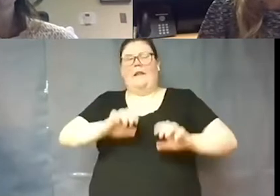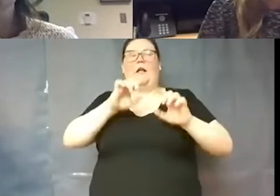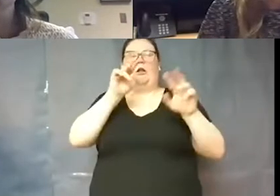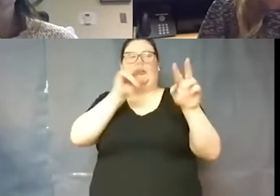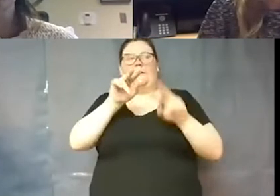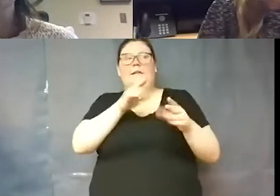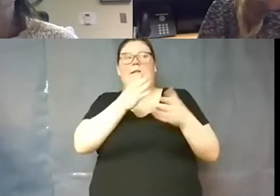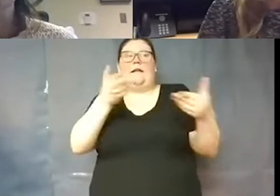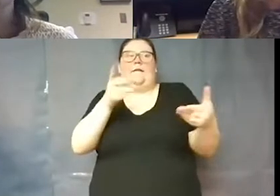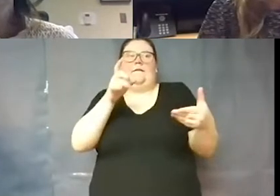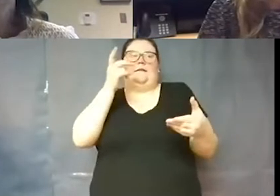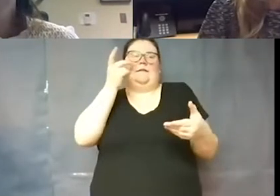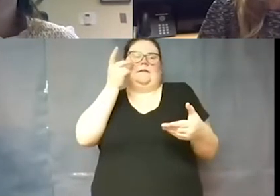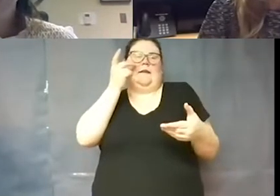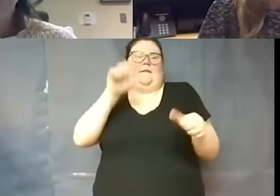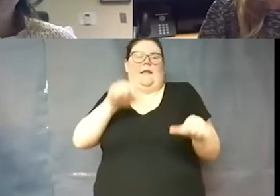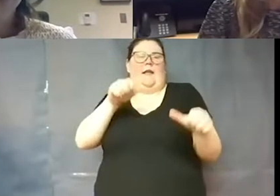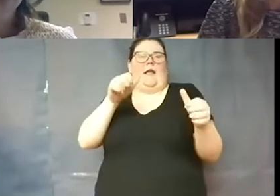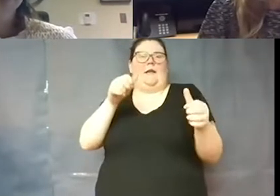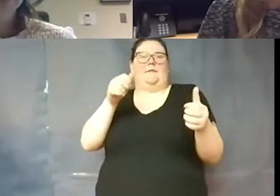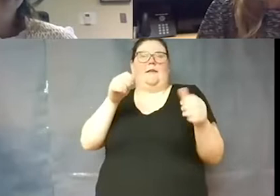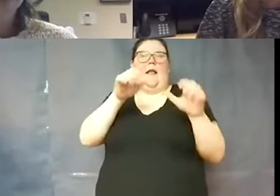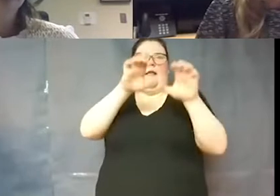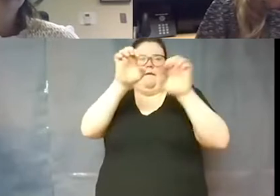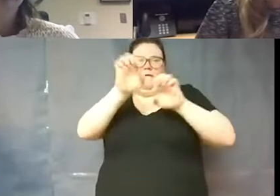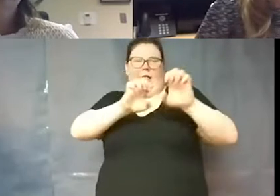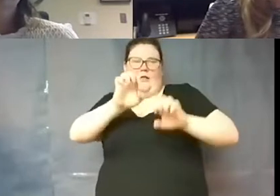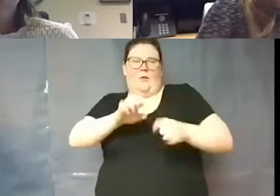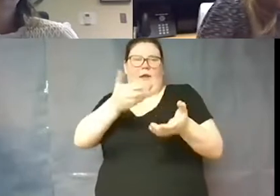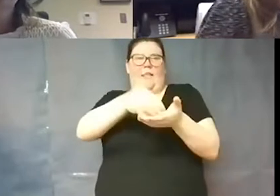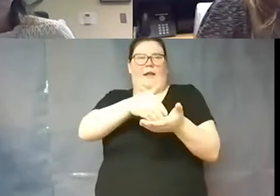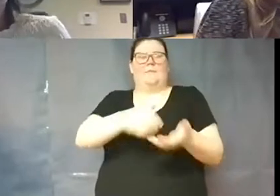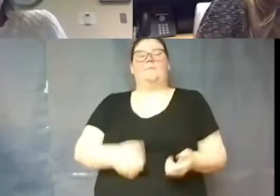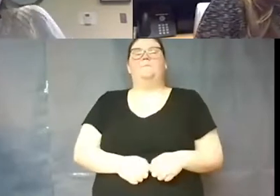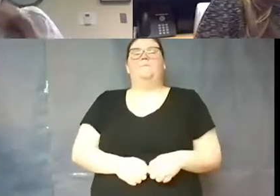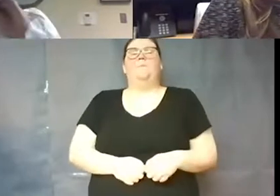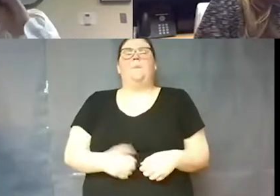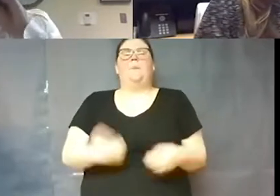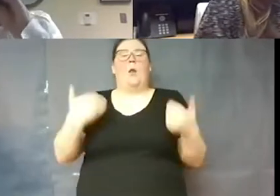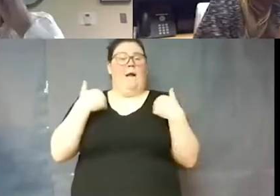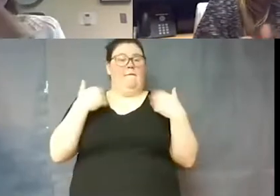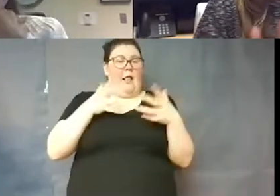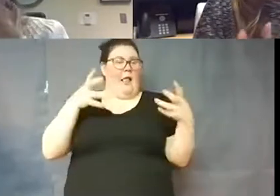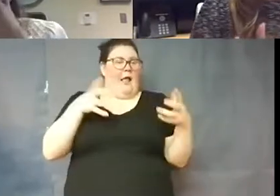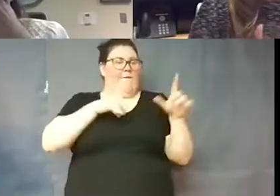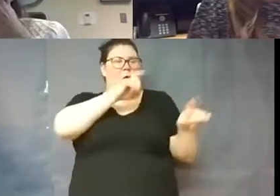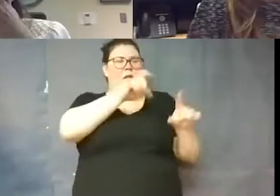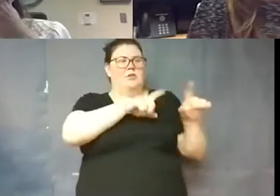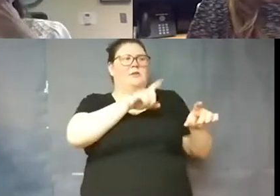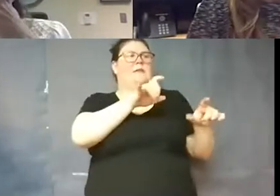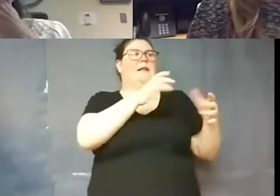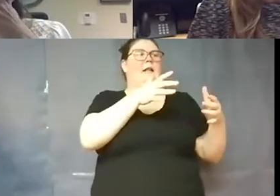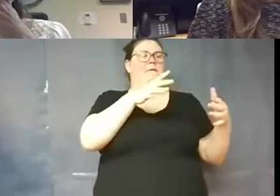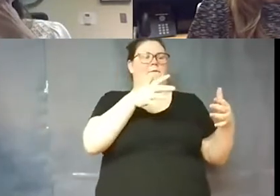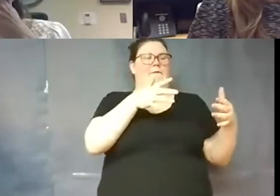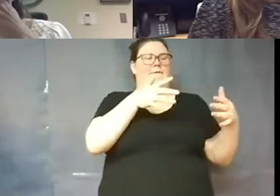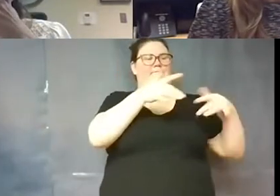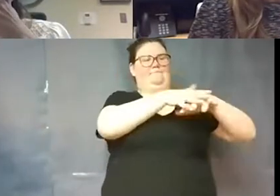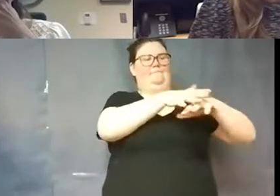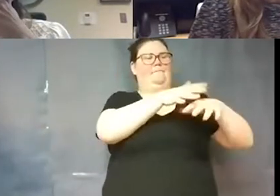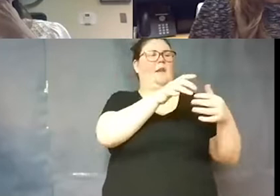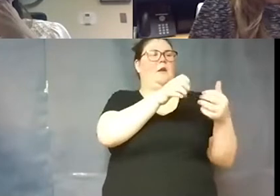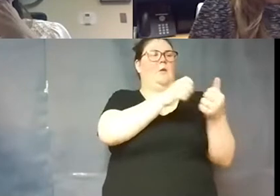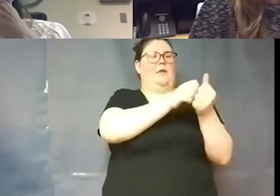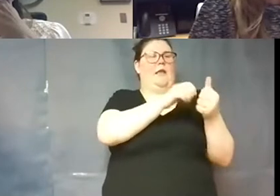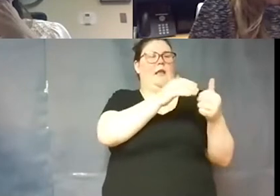see if they need to reevaluate so we have a lot of questions that you know maybe sort of bleed over a little into our um